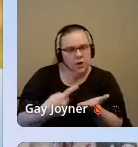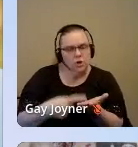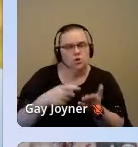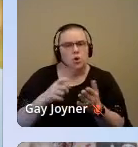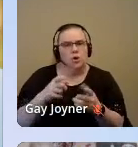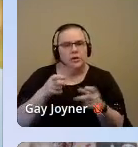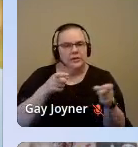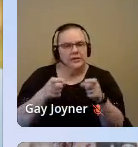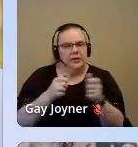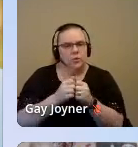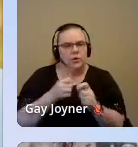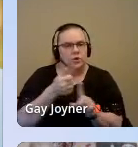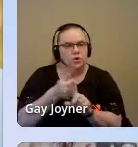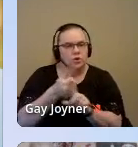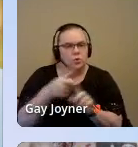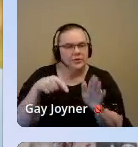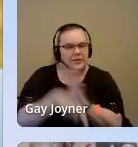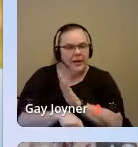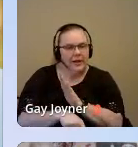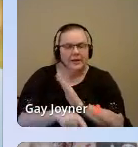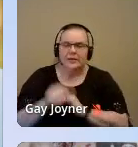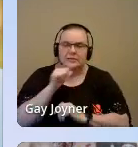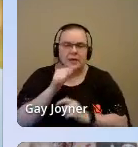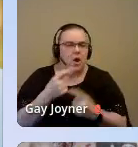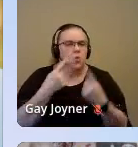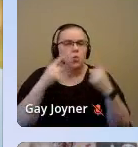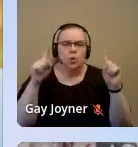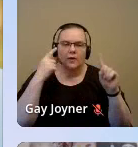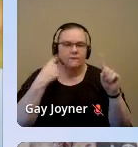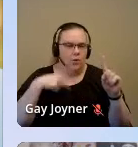suicide is not working for our Black communities.